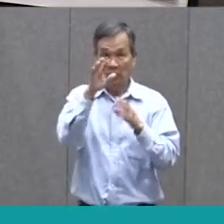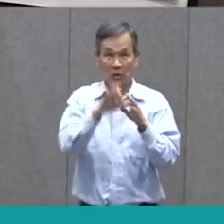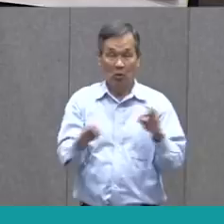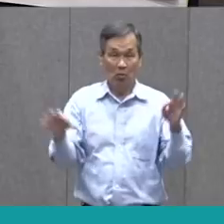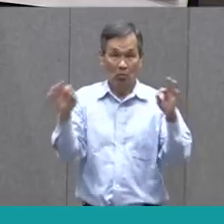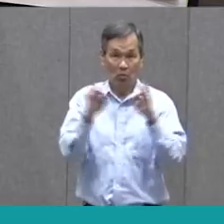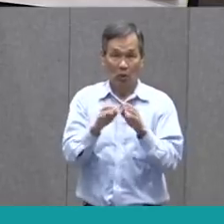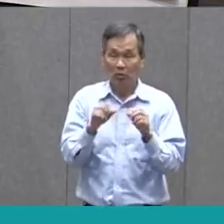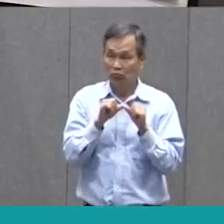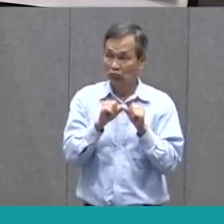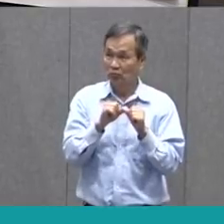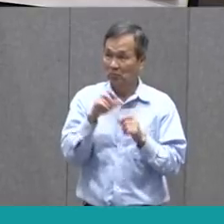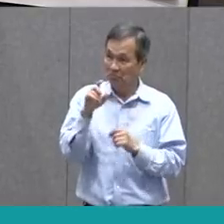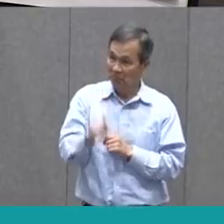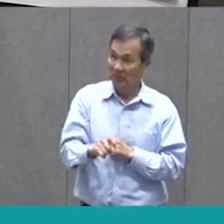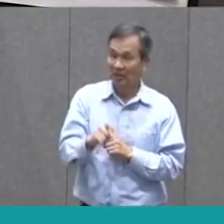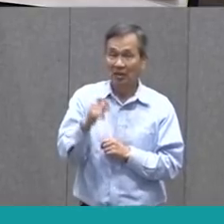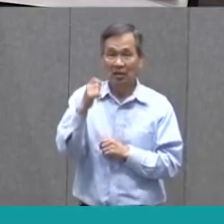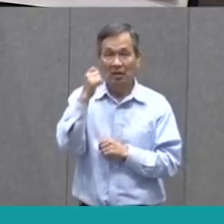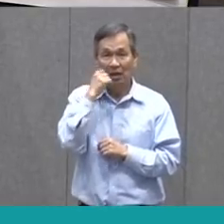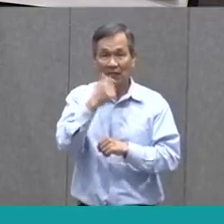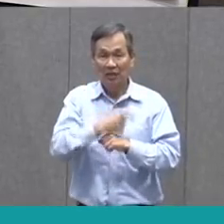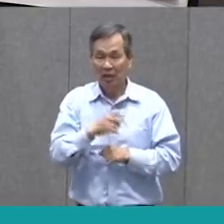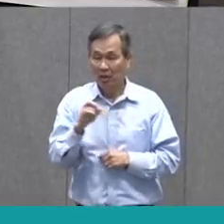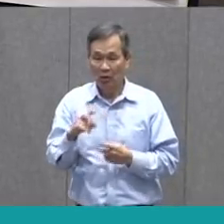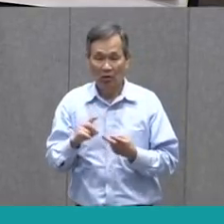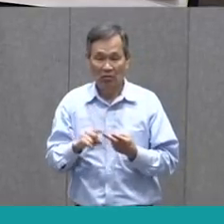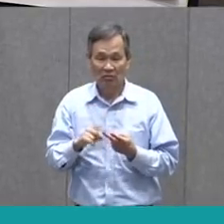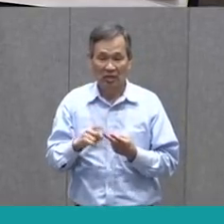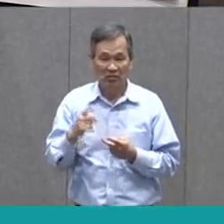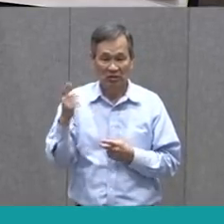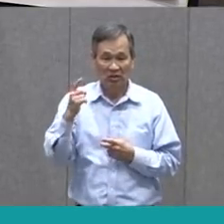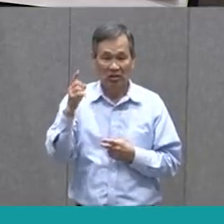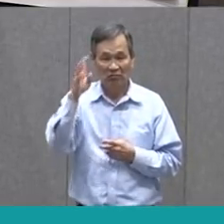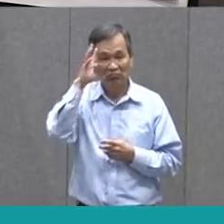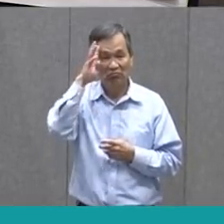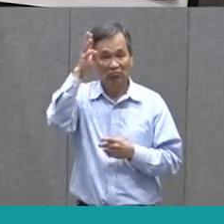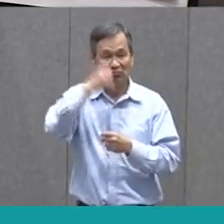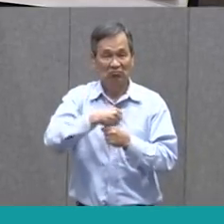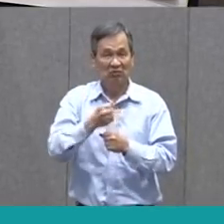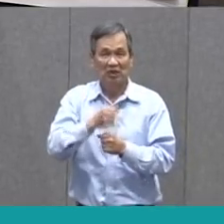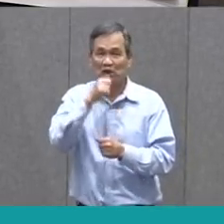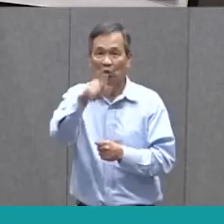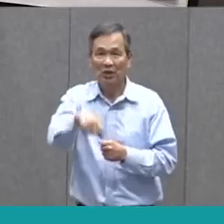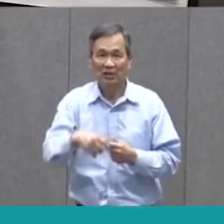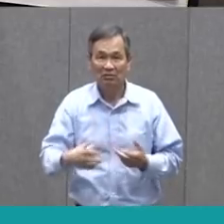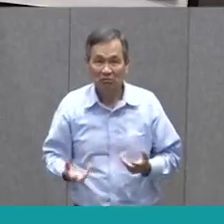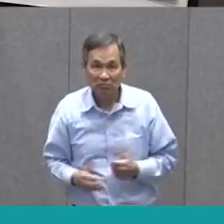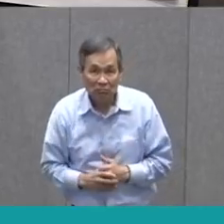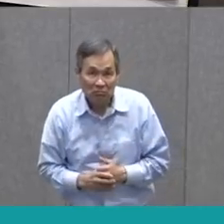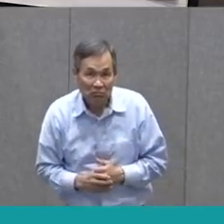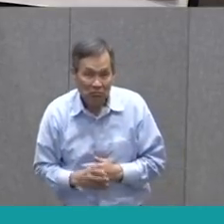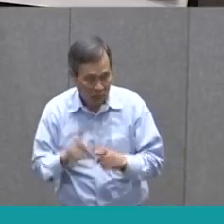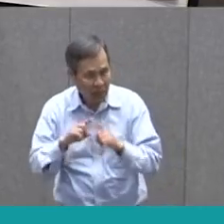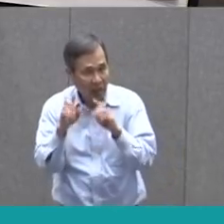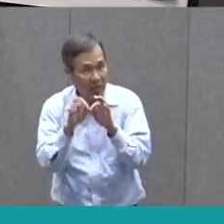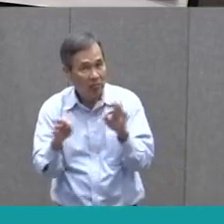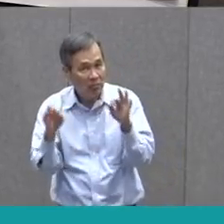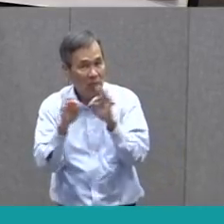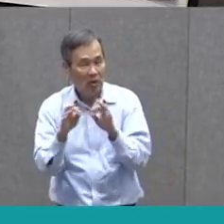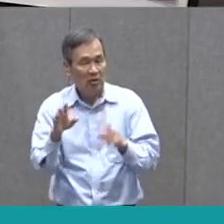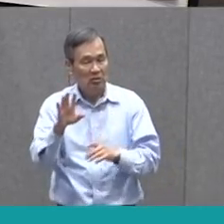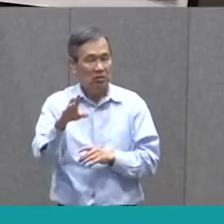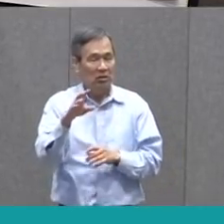can't live without, or maybe you could live without it, but it's still really important to you. So keep